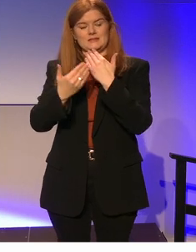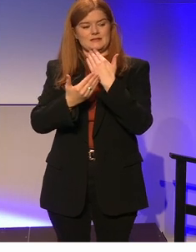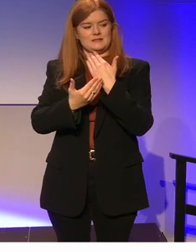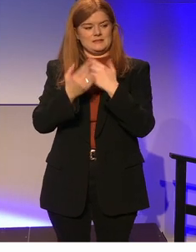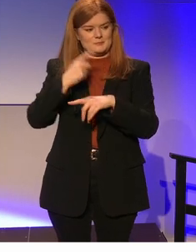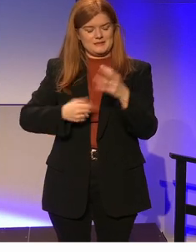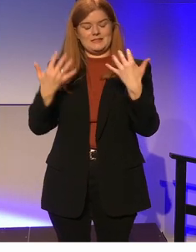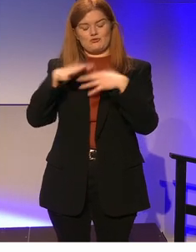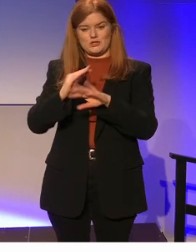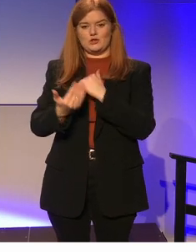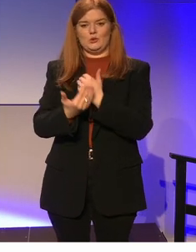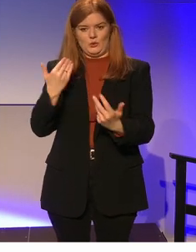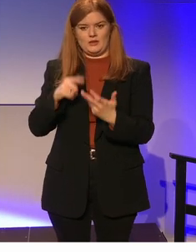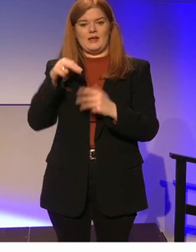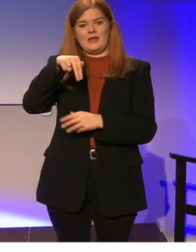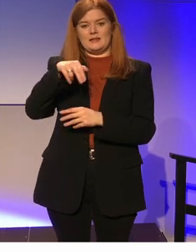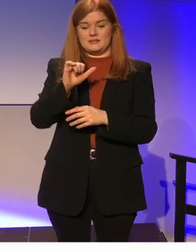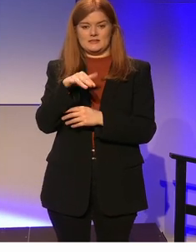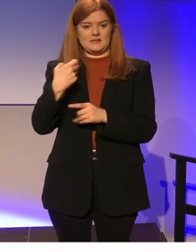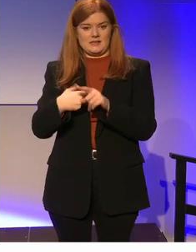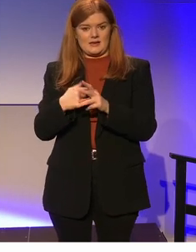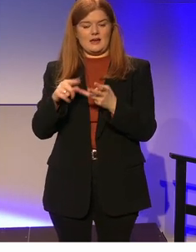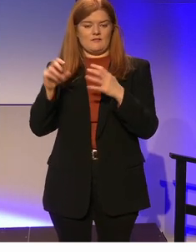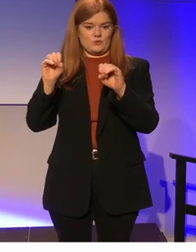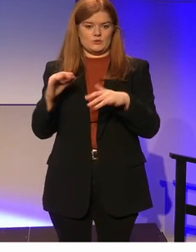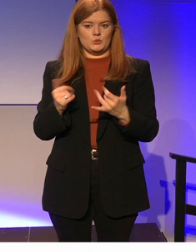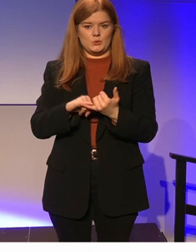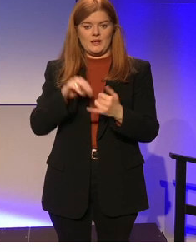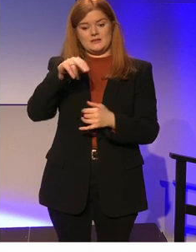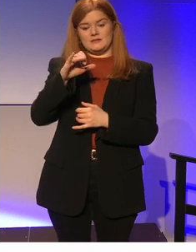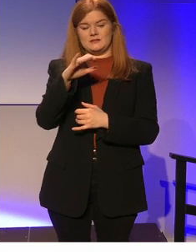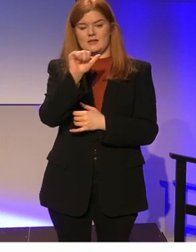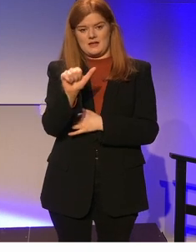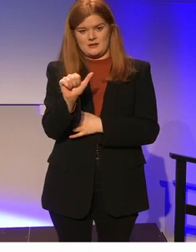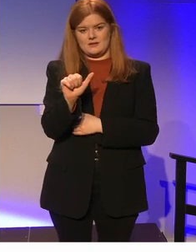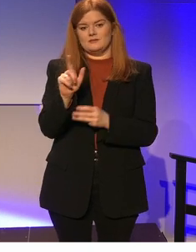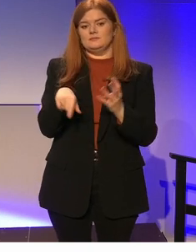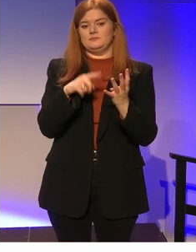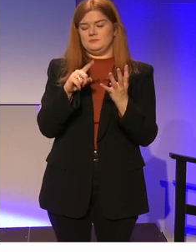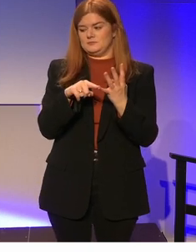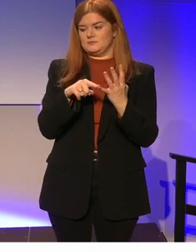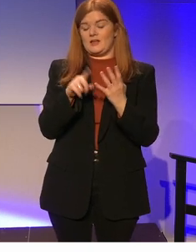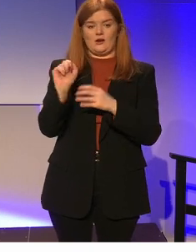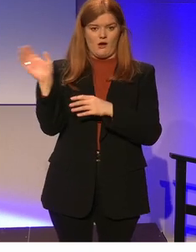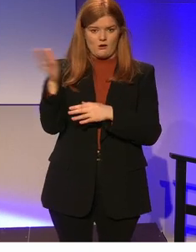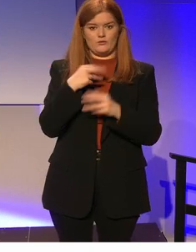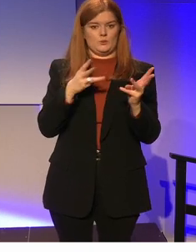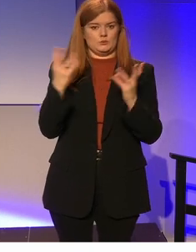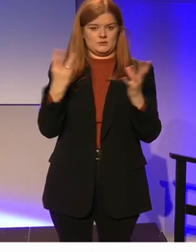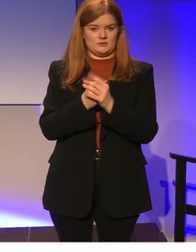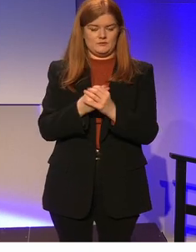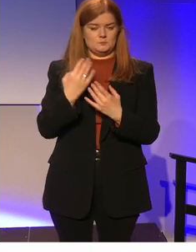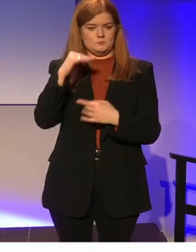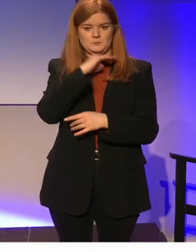Integration and Youth, the NCSE again, and of course the NCCA and their work. So